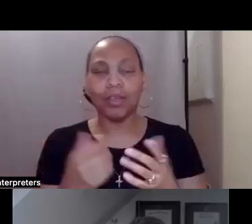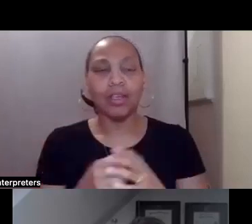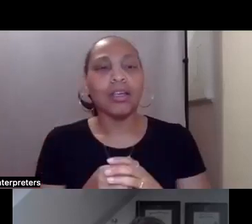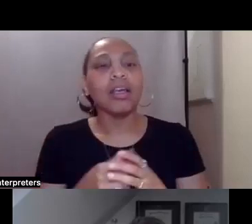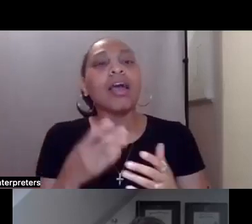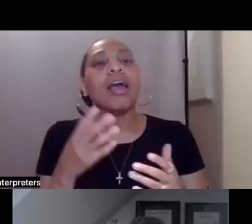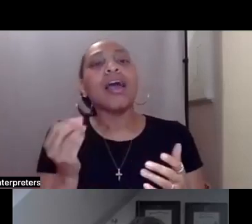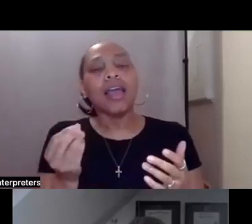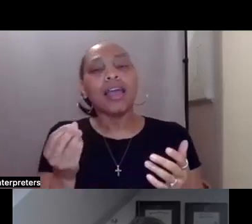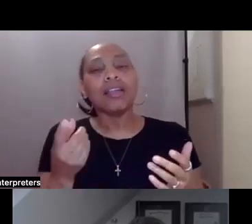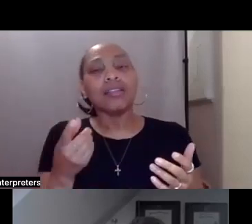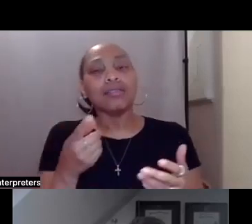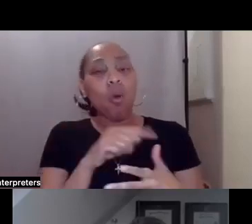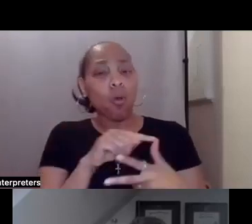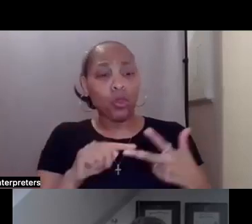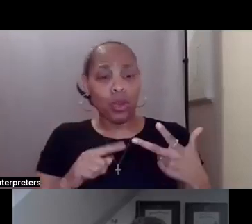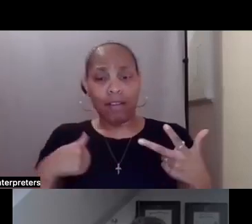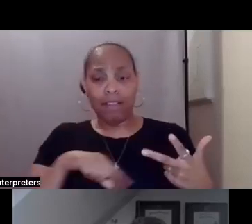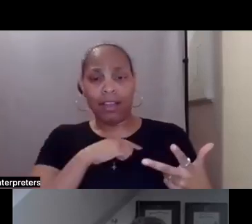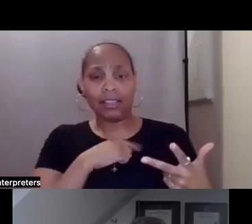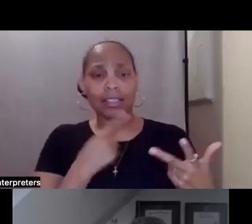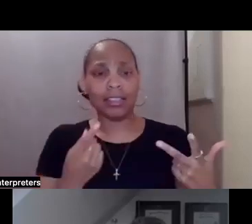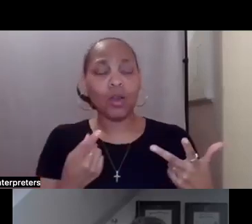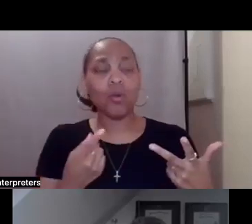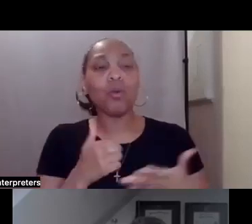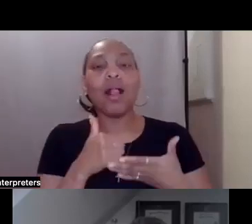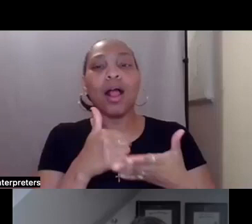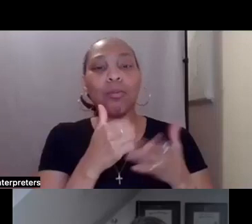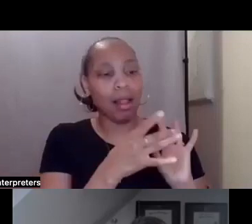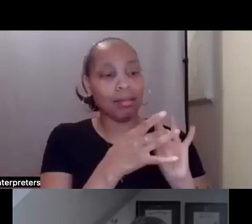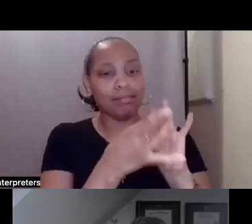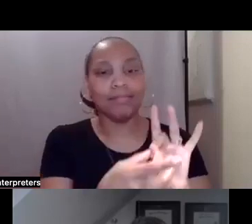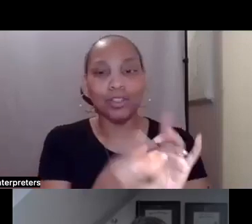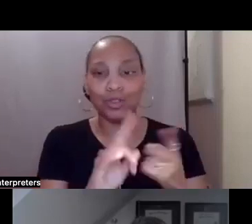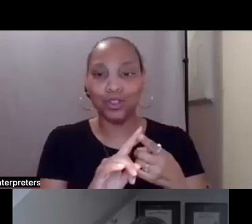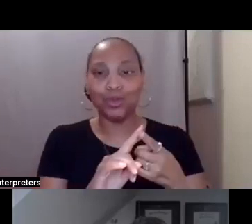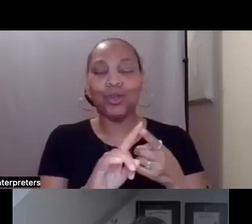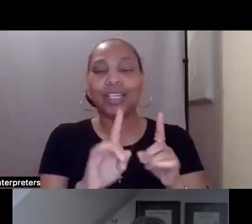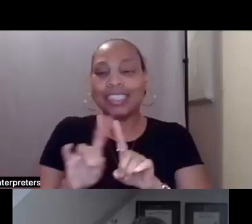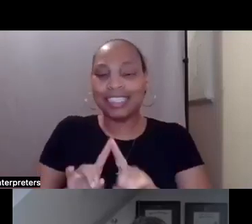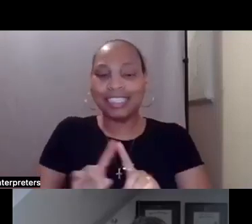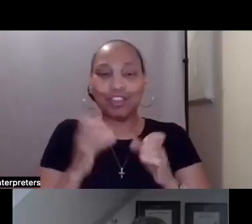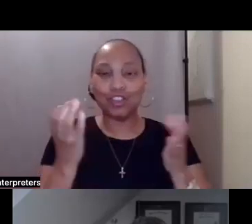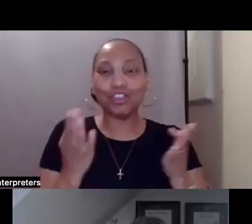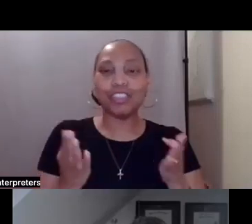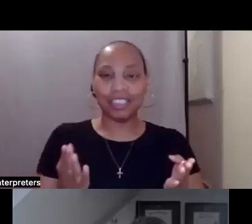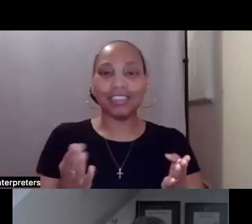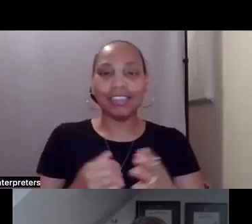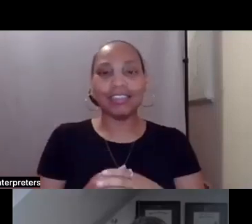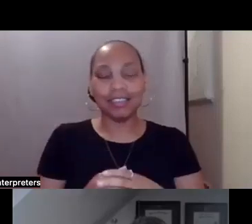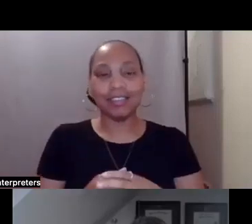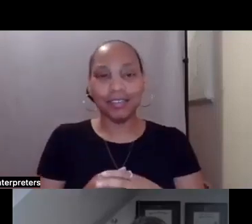we're linking you to all of these wonderful services. So we're really that person that you're going to pick up the